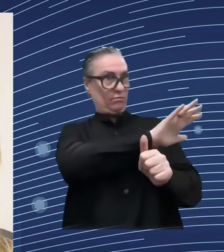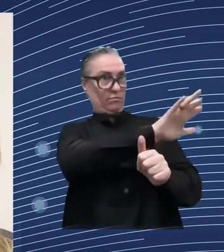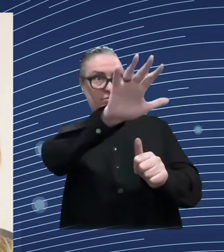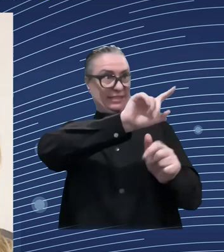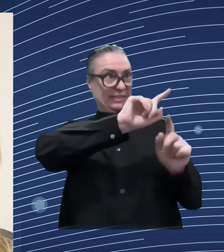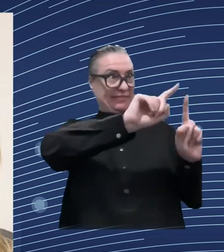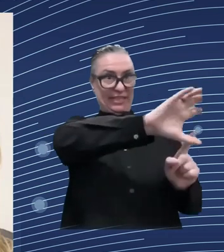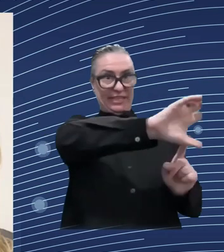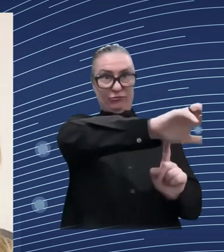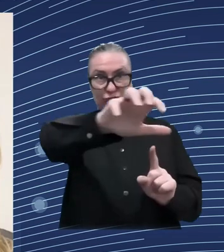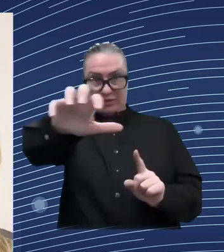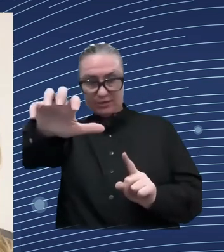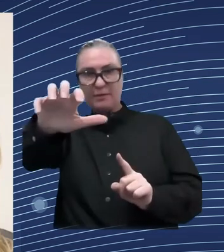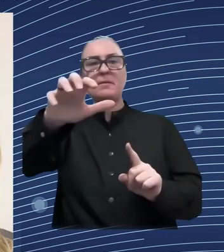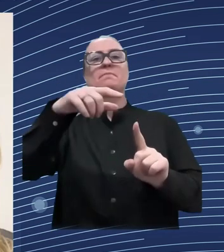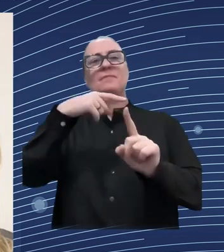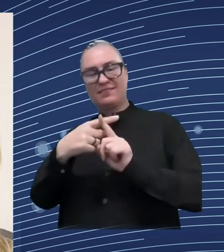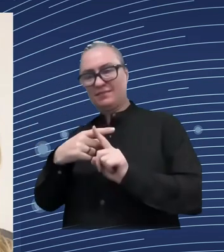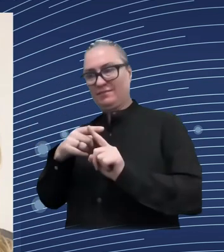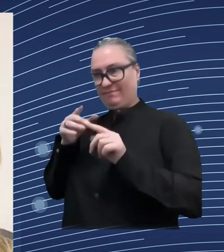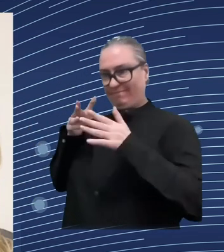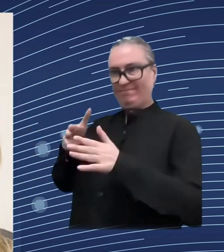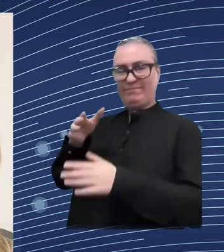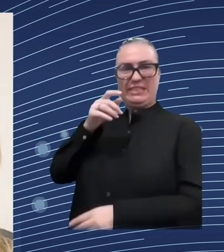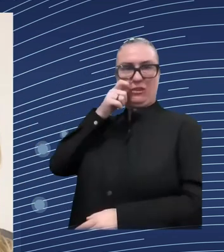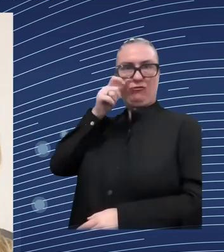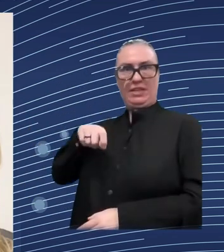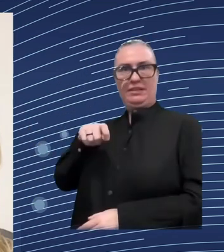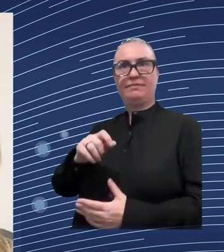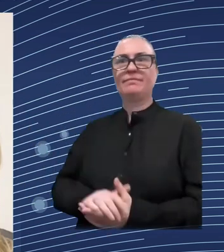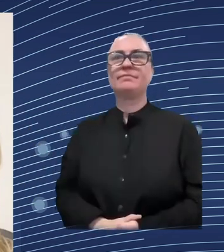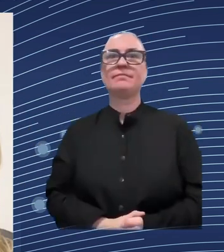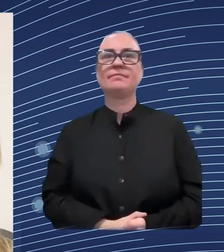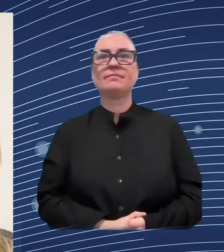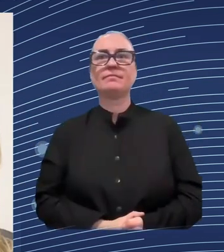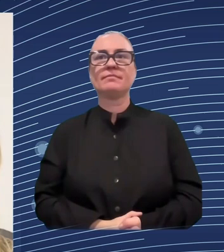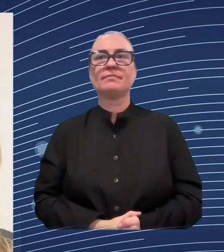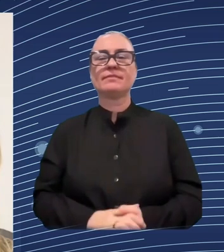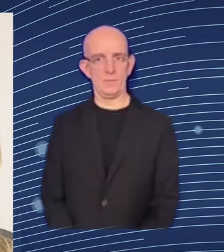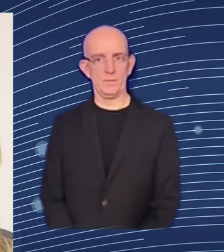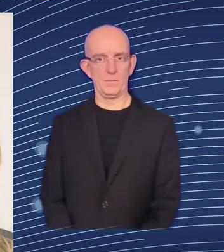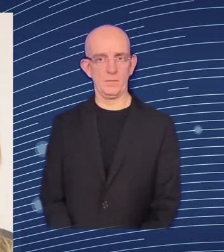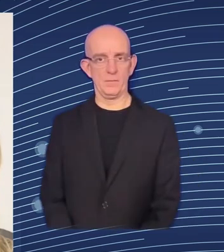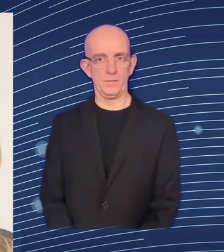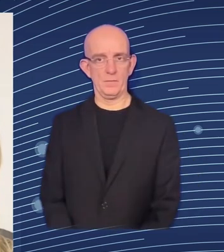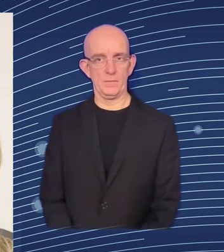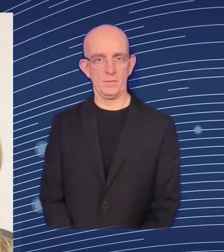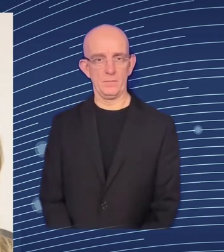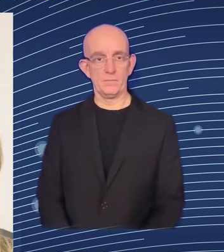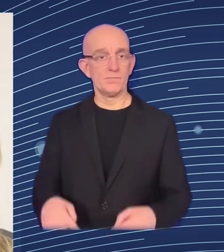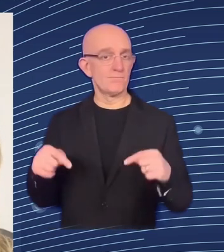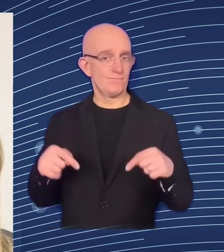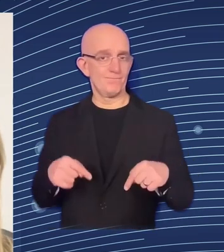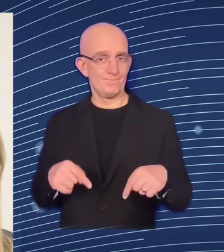i think this is also this is a positive message this is a a very good and strong commitment that